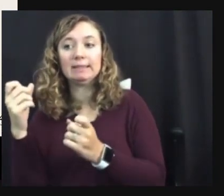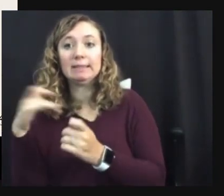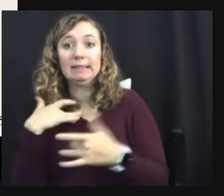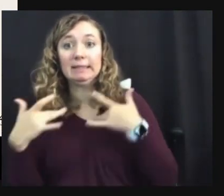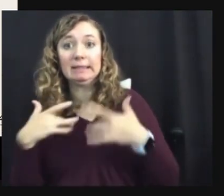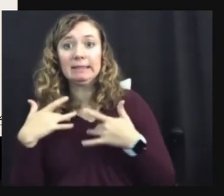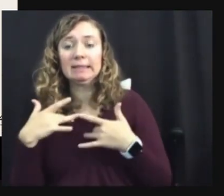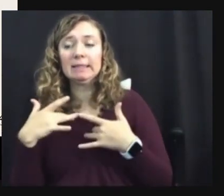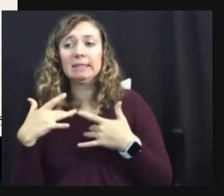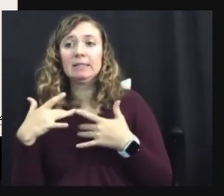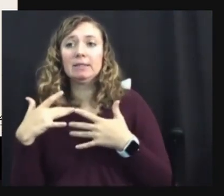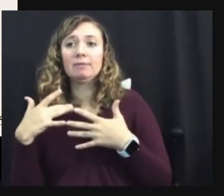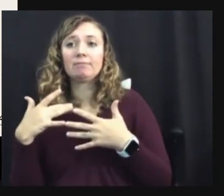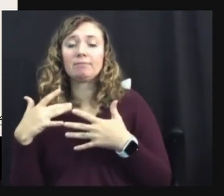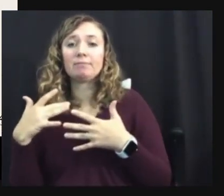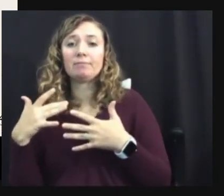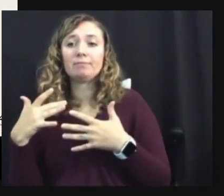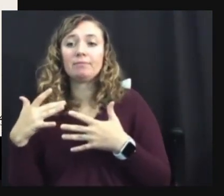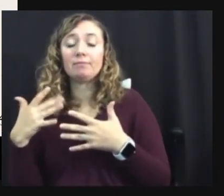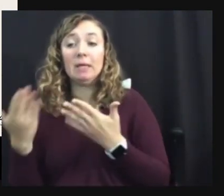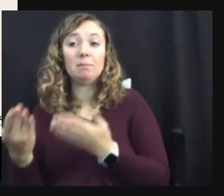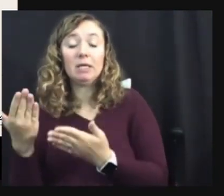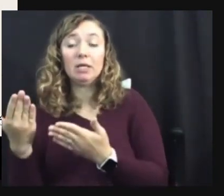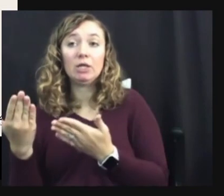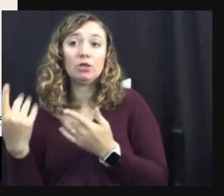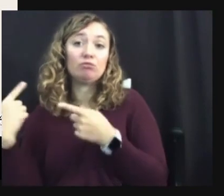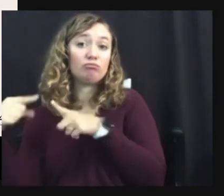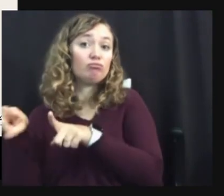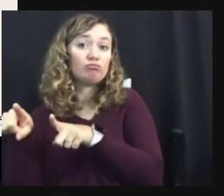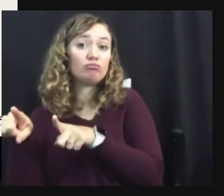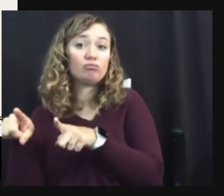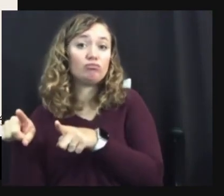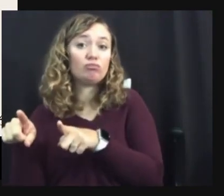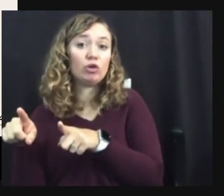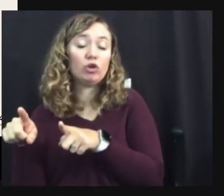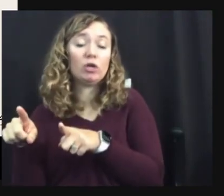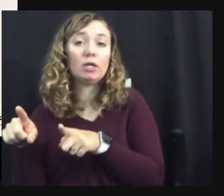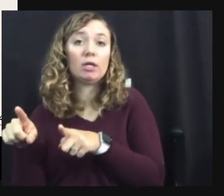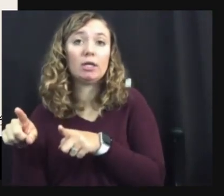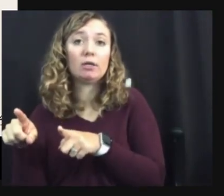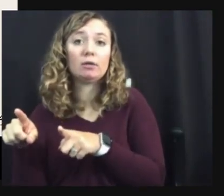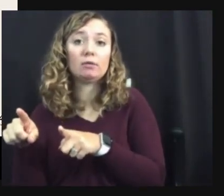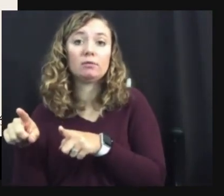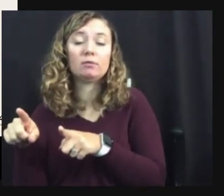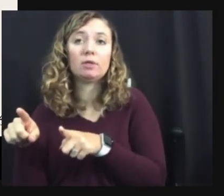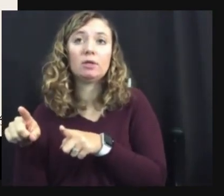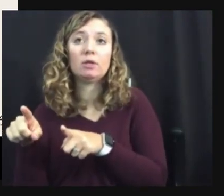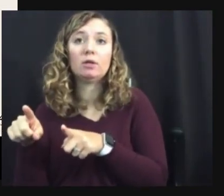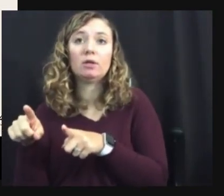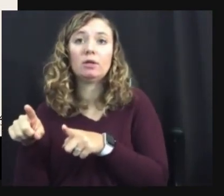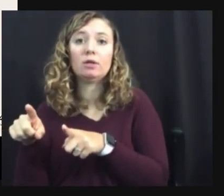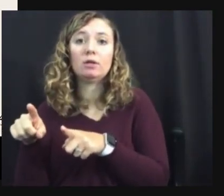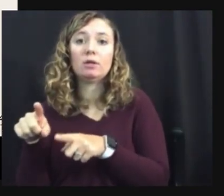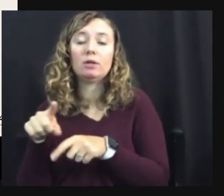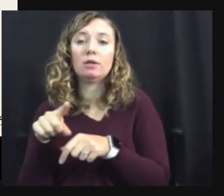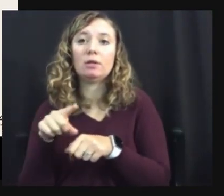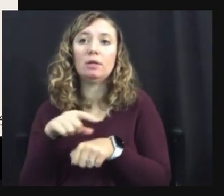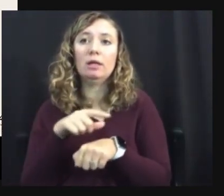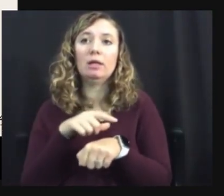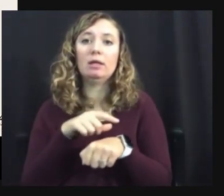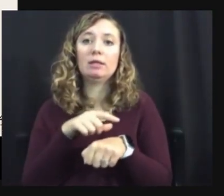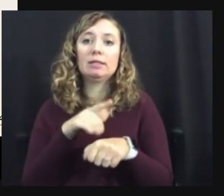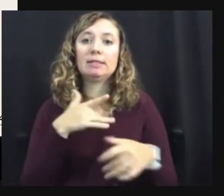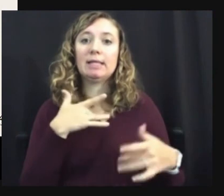um, you know, during the, the, you know, the, the more sensory